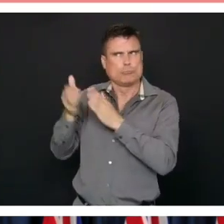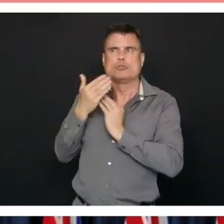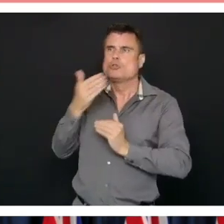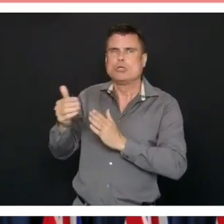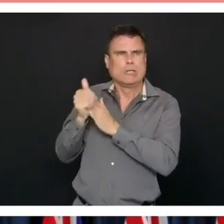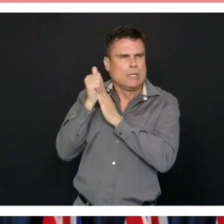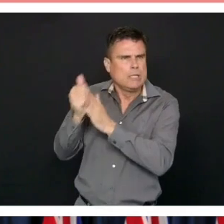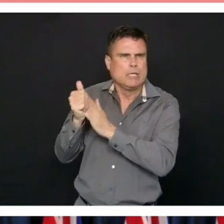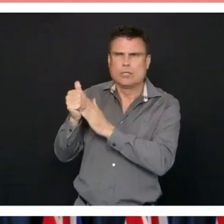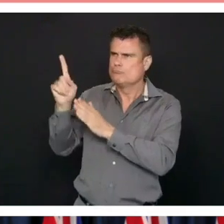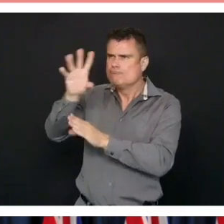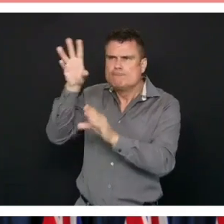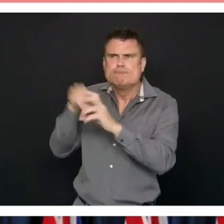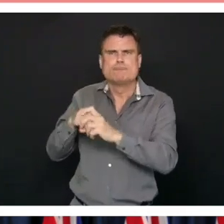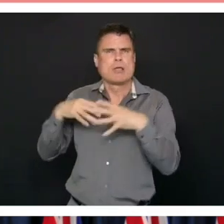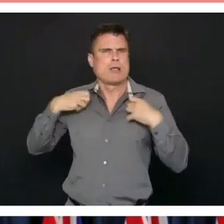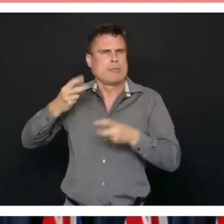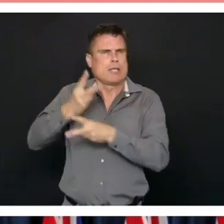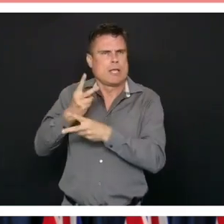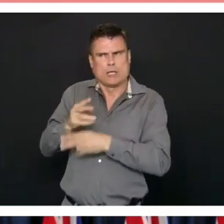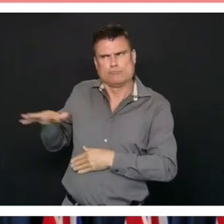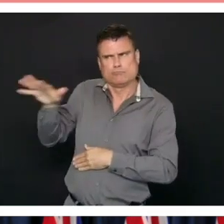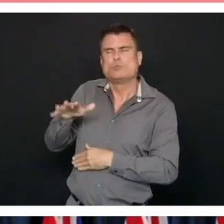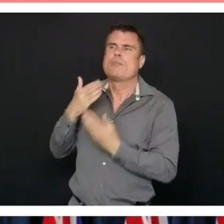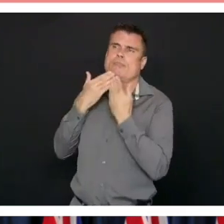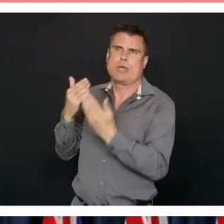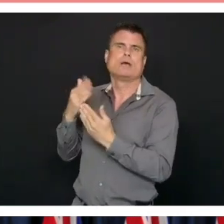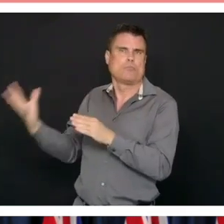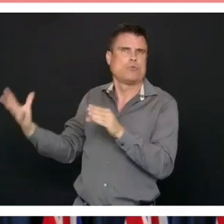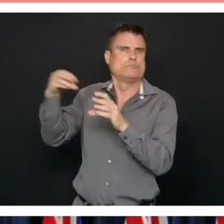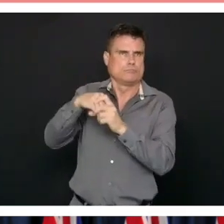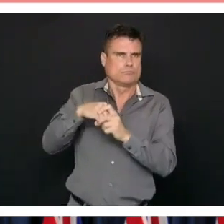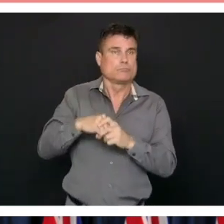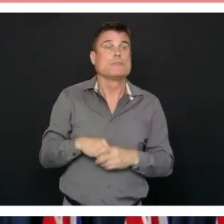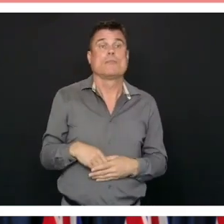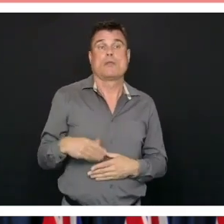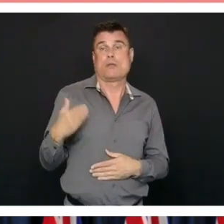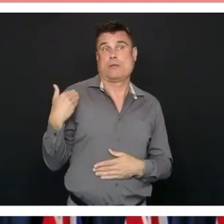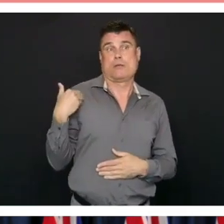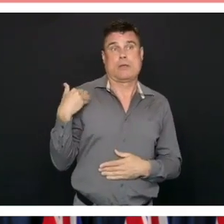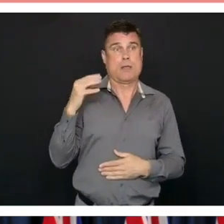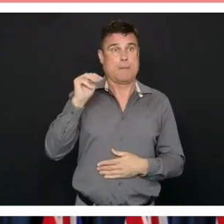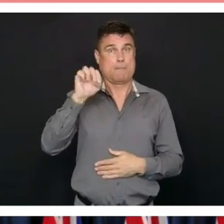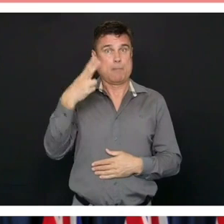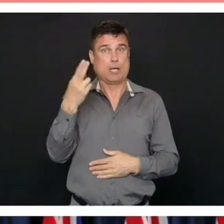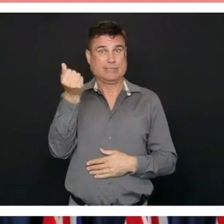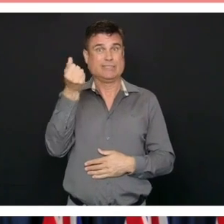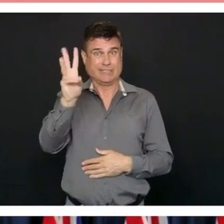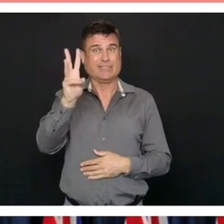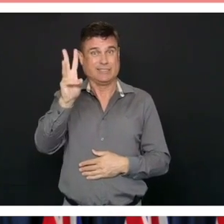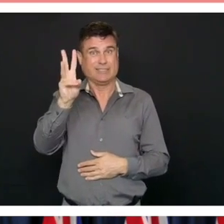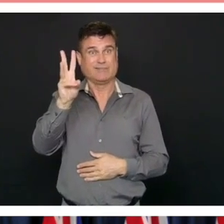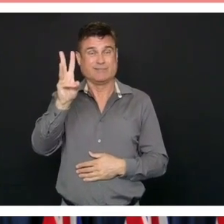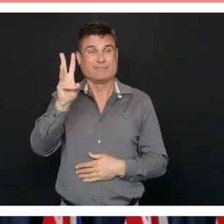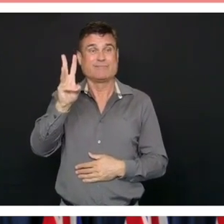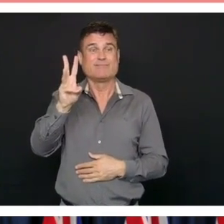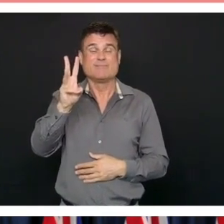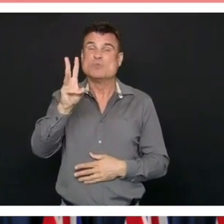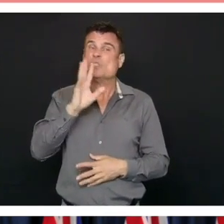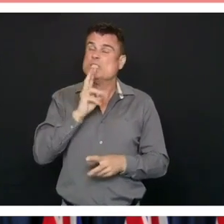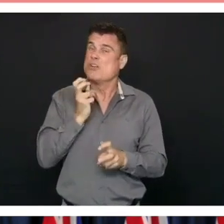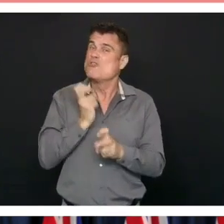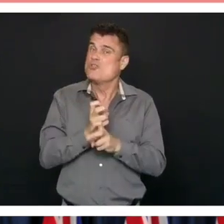province, and we're very appreciative of the role that he played on March 16th, 2020, we took the very difficult decision